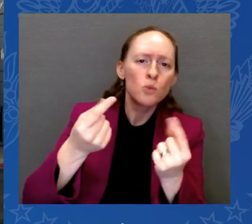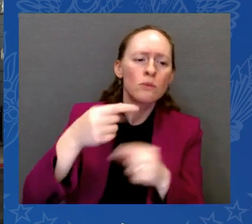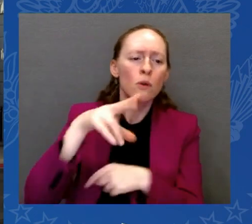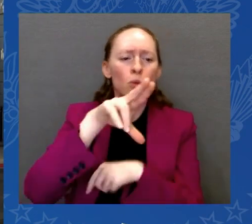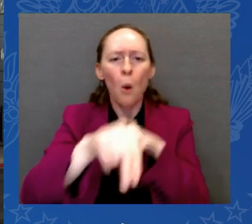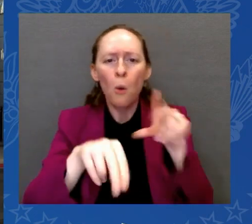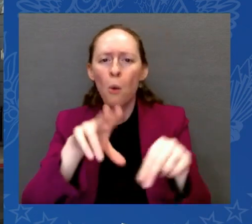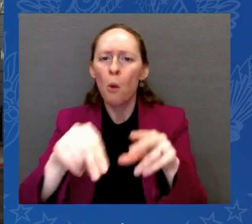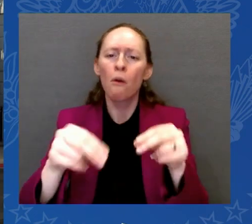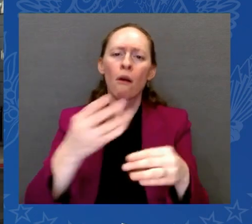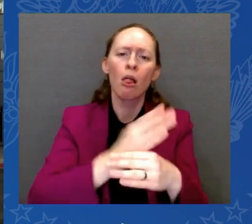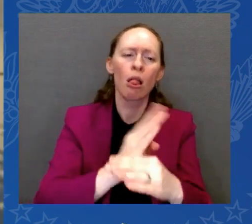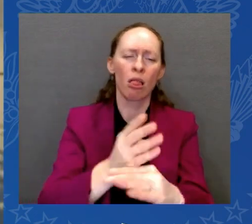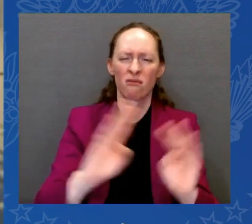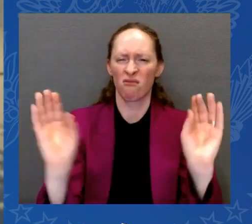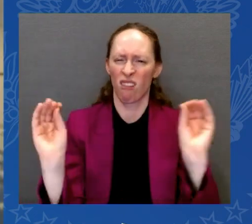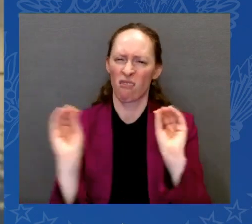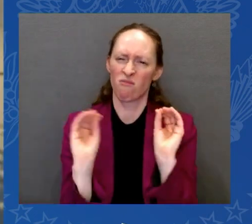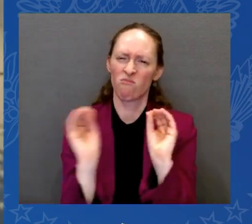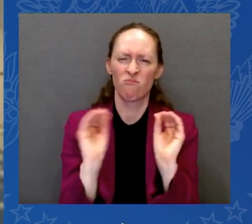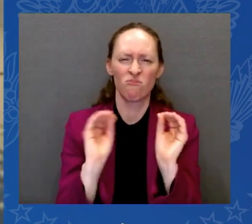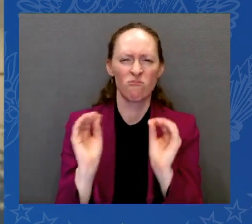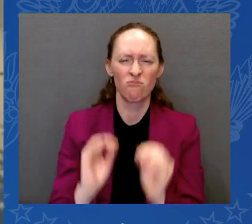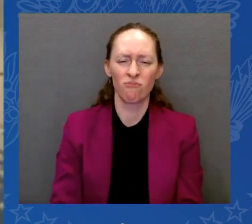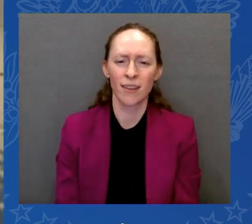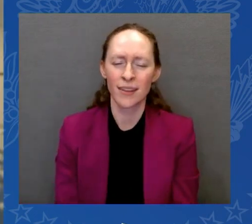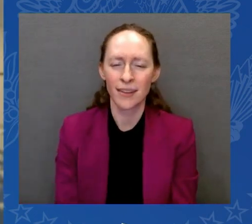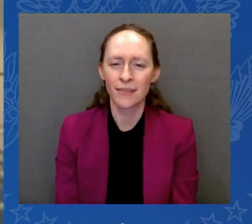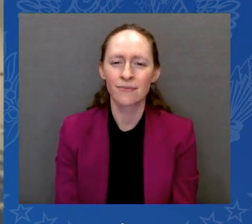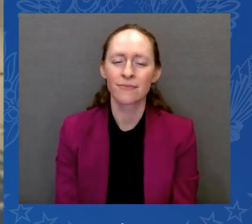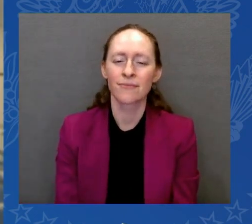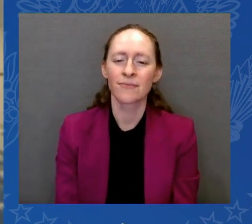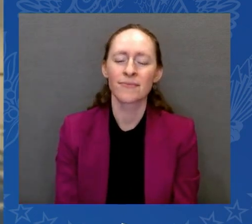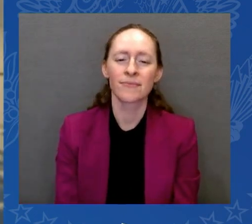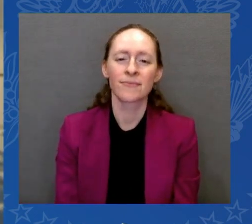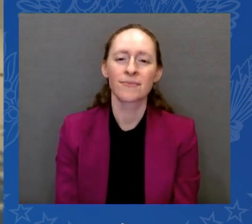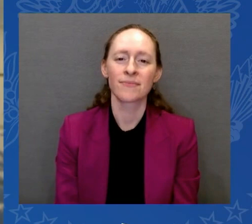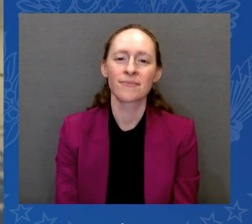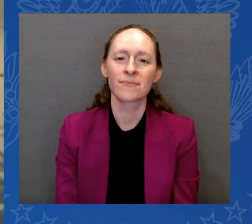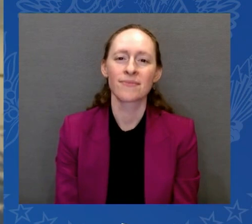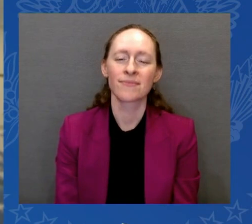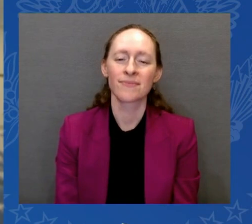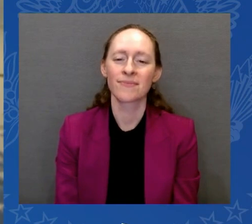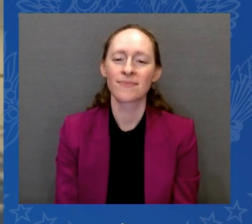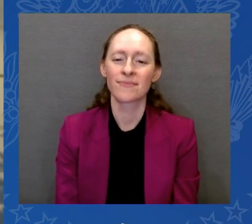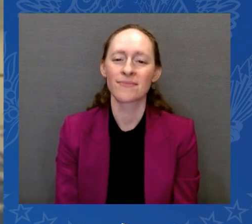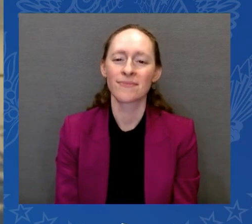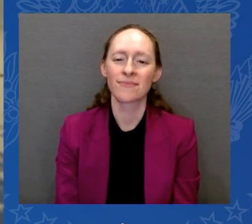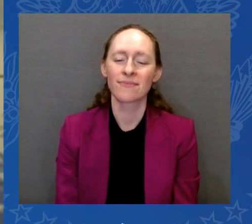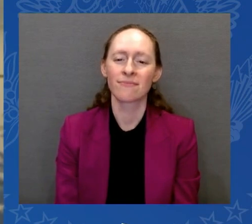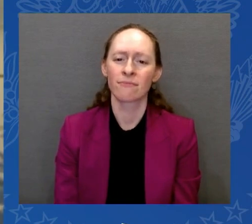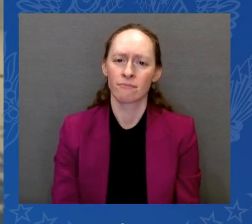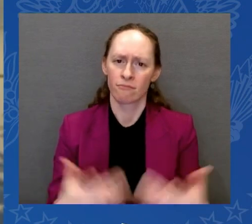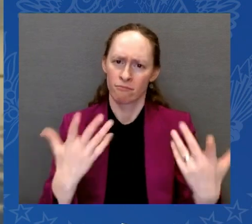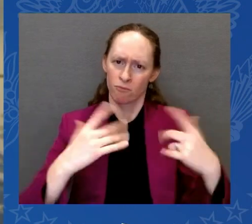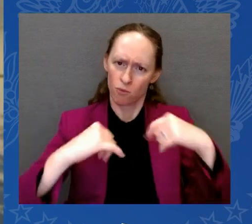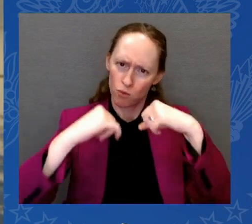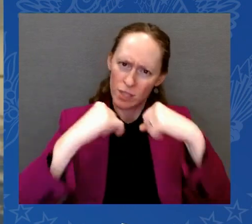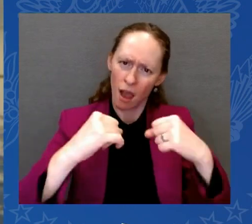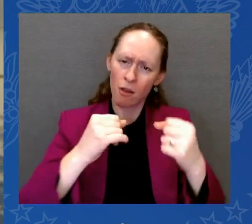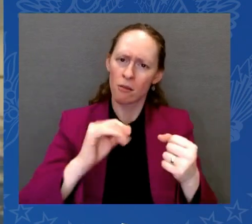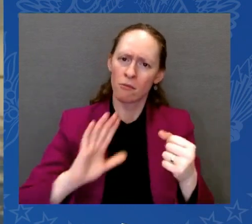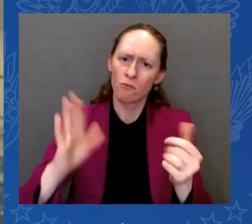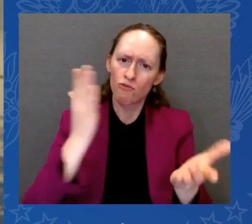It also secures the federal rights protections that come with marriage. Like when your loved one gets